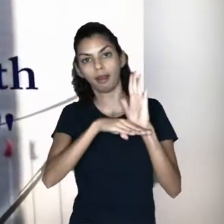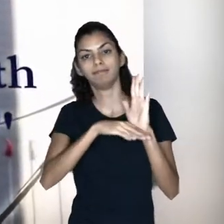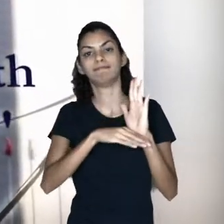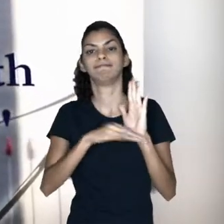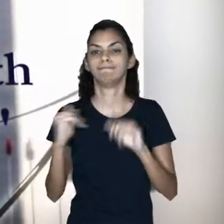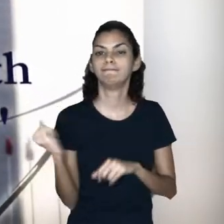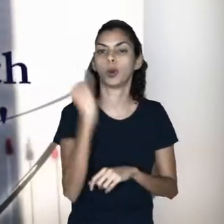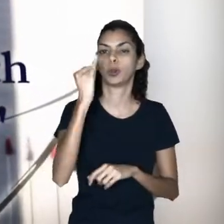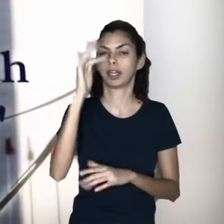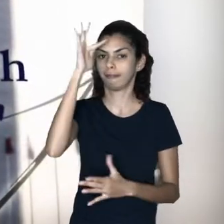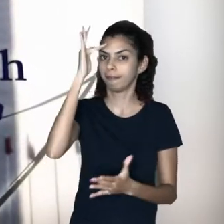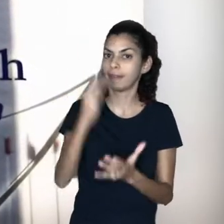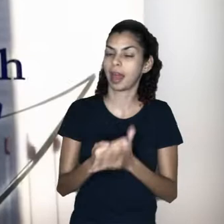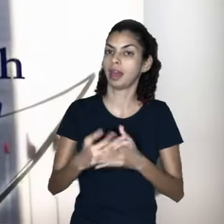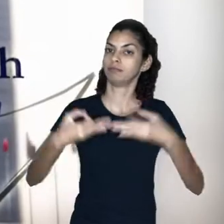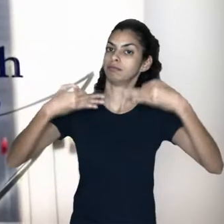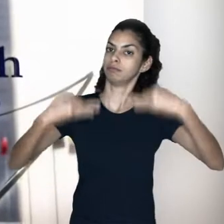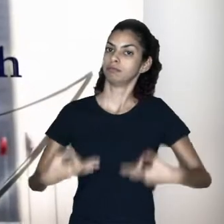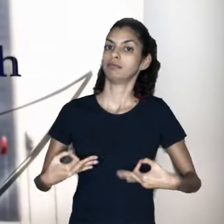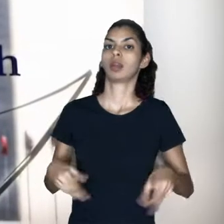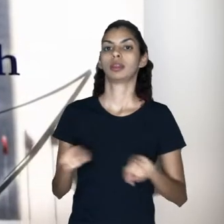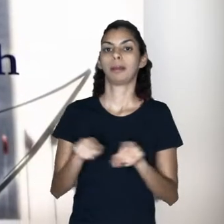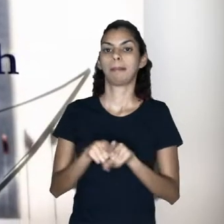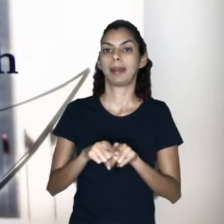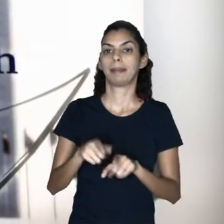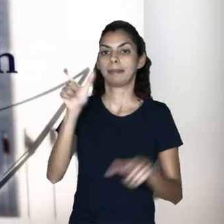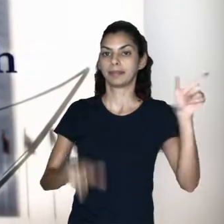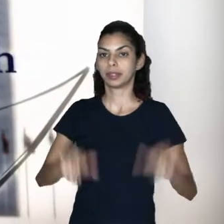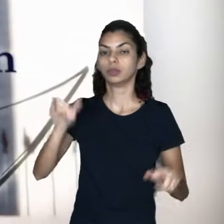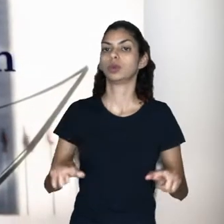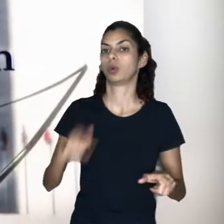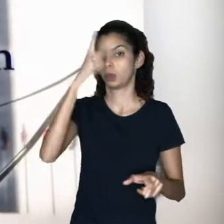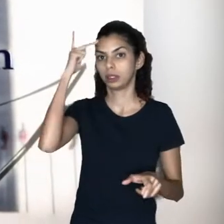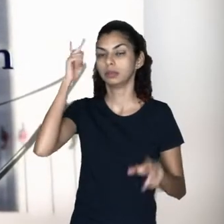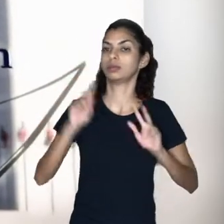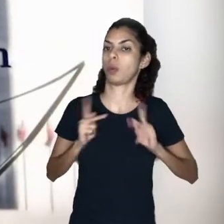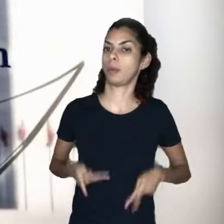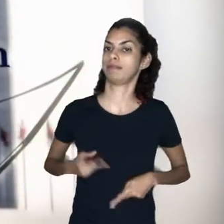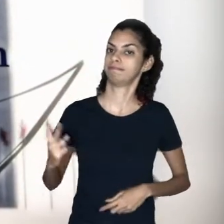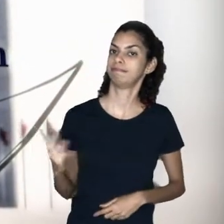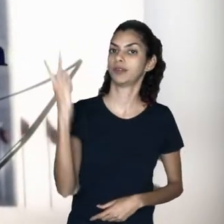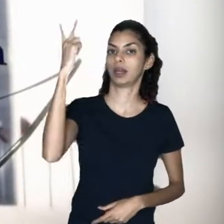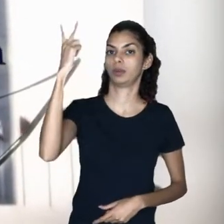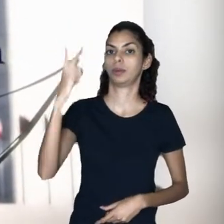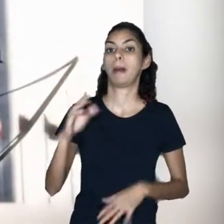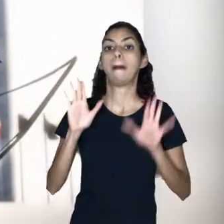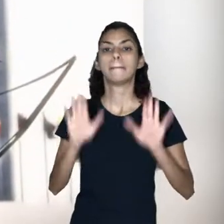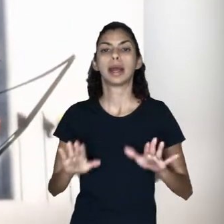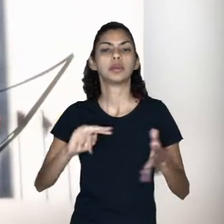fundamental human rights. In the dignity and worth of a human person.